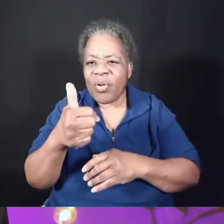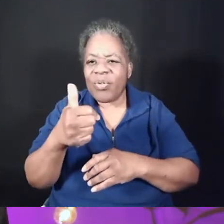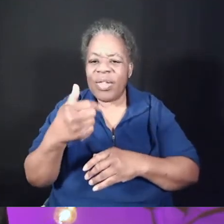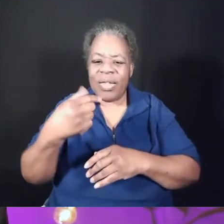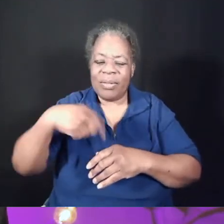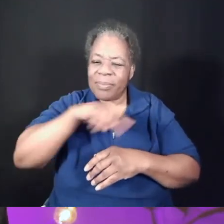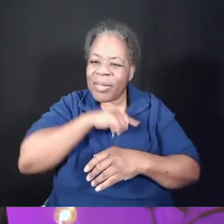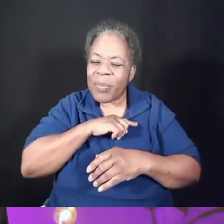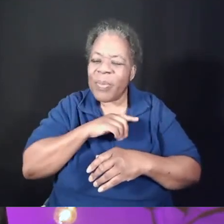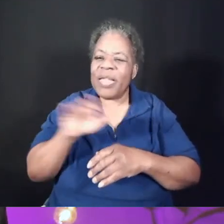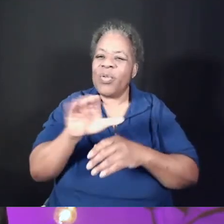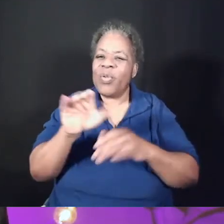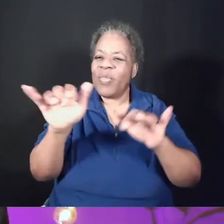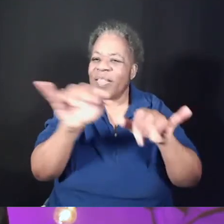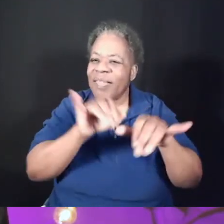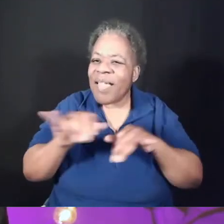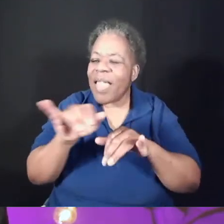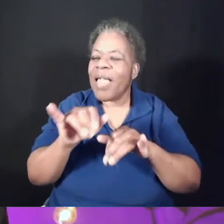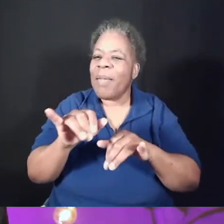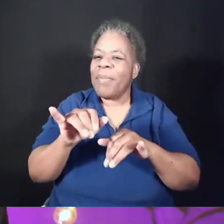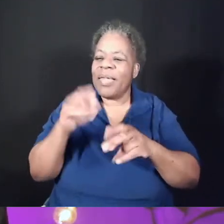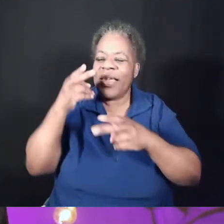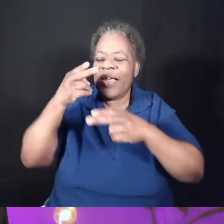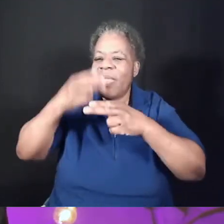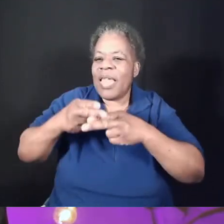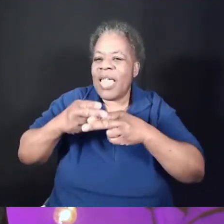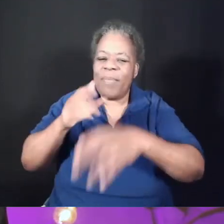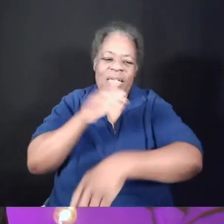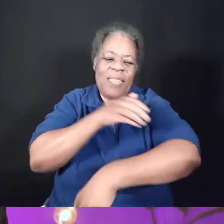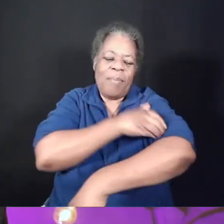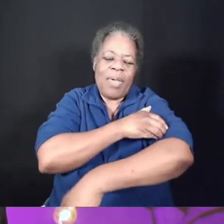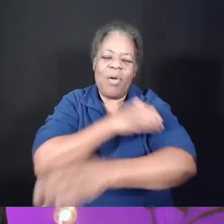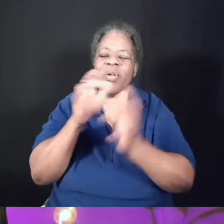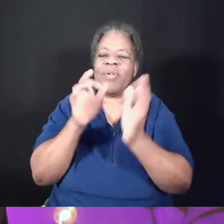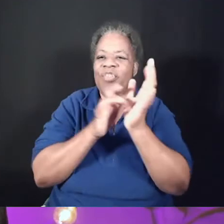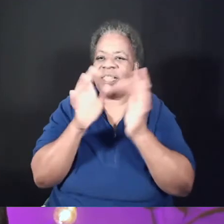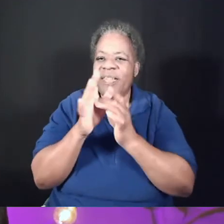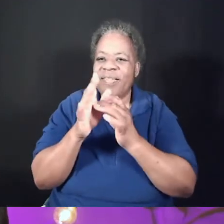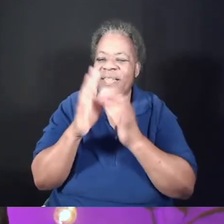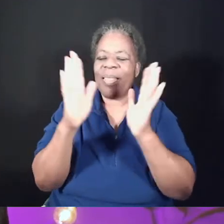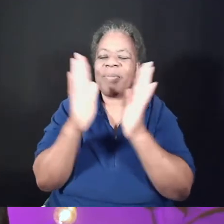the good of the world, in the name and the power of Jesus. Let's pray.